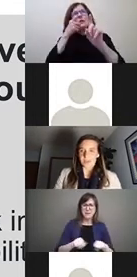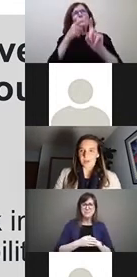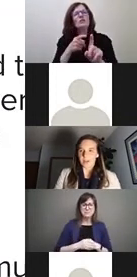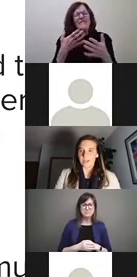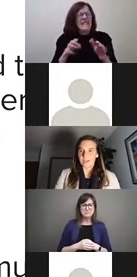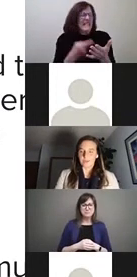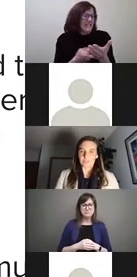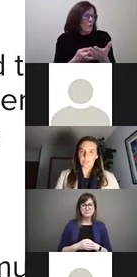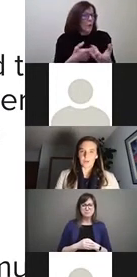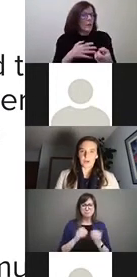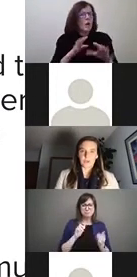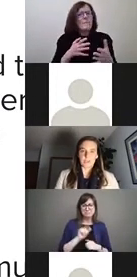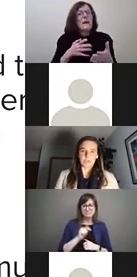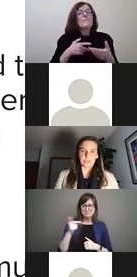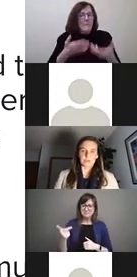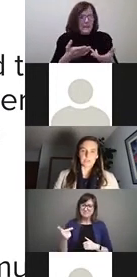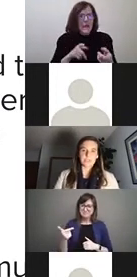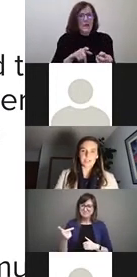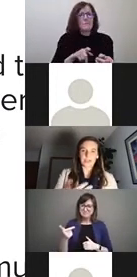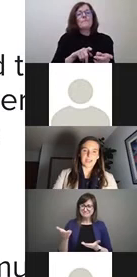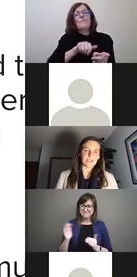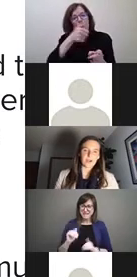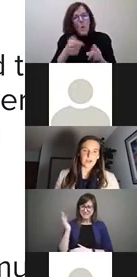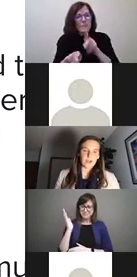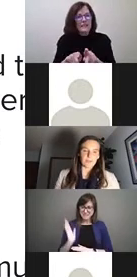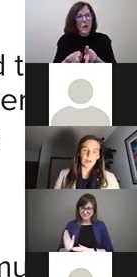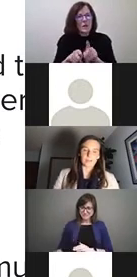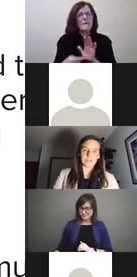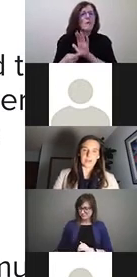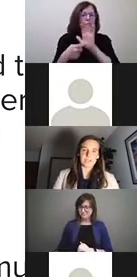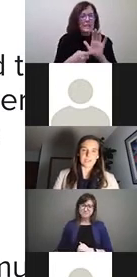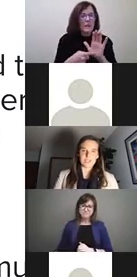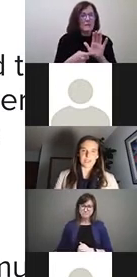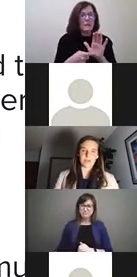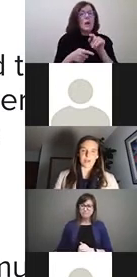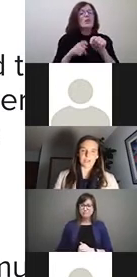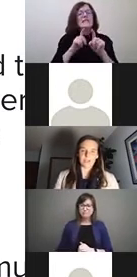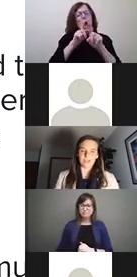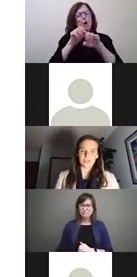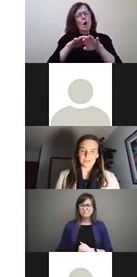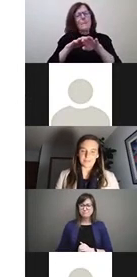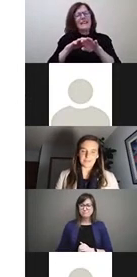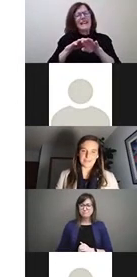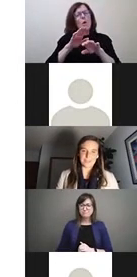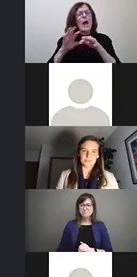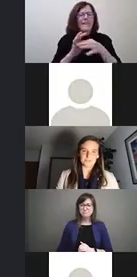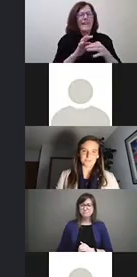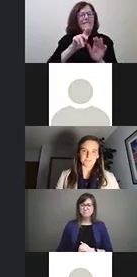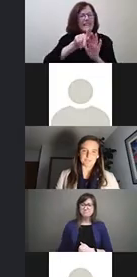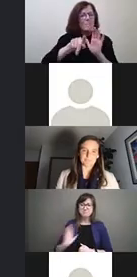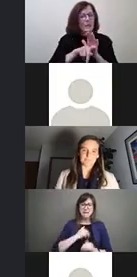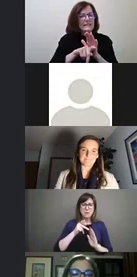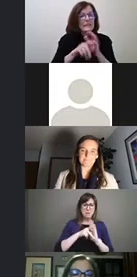And so I'll hand it over to our next presenter. And these are our kind of policy recommendations that were circulated. Thank you.